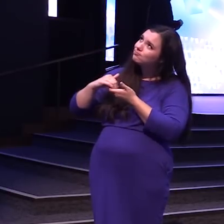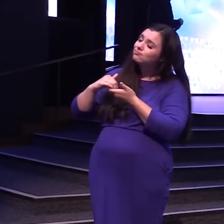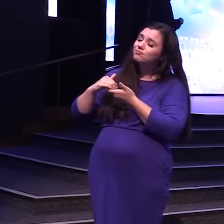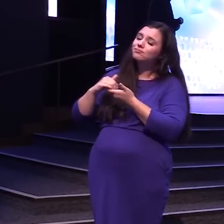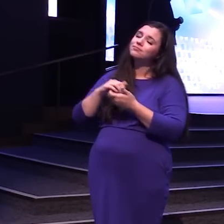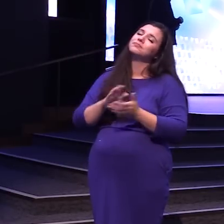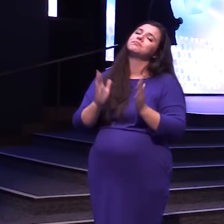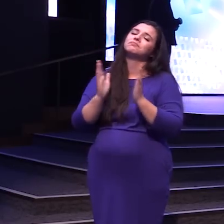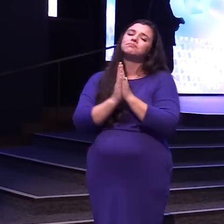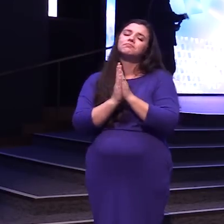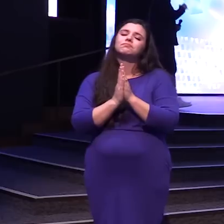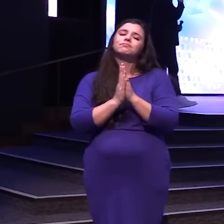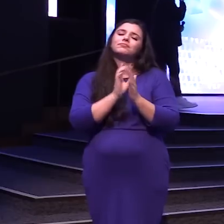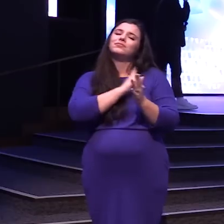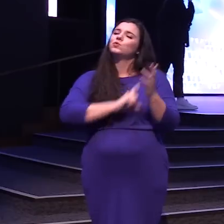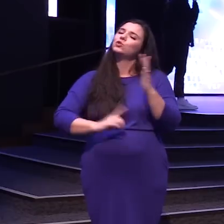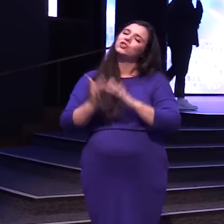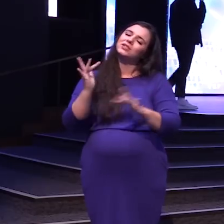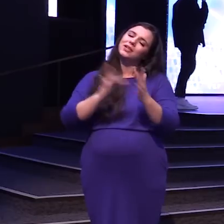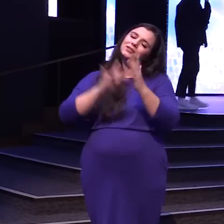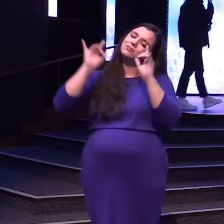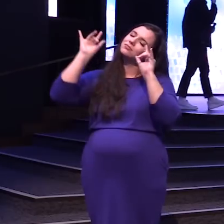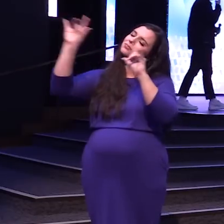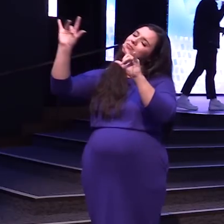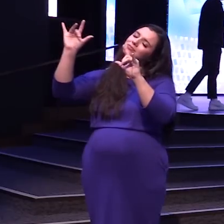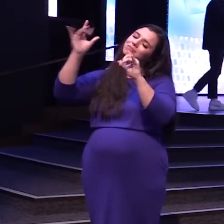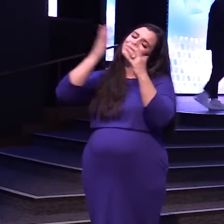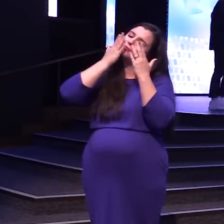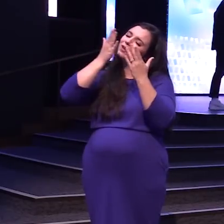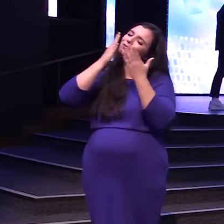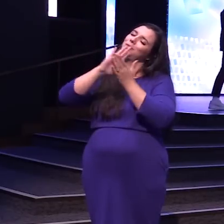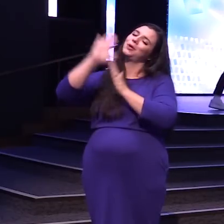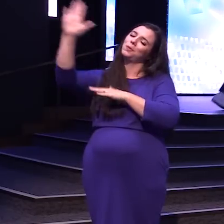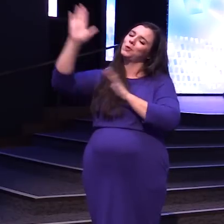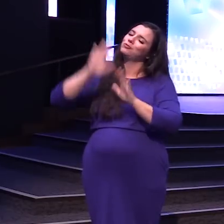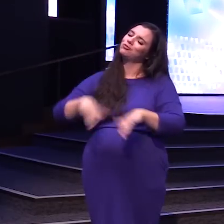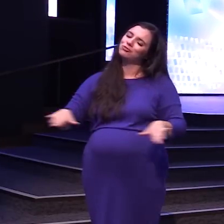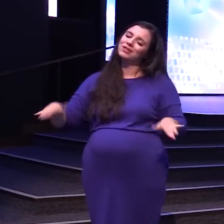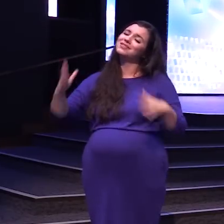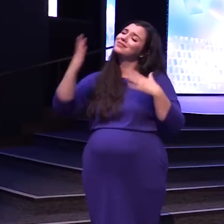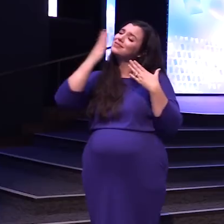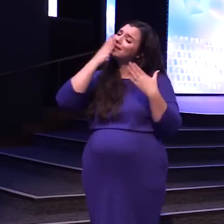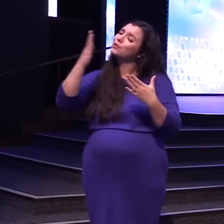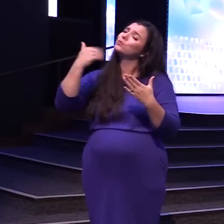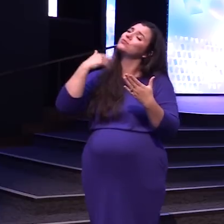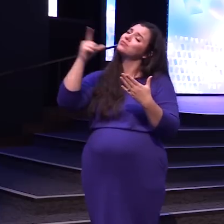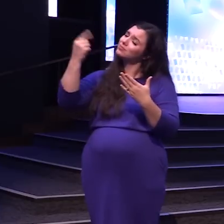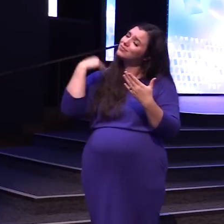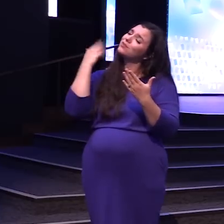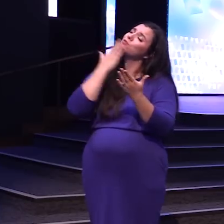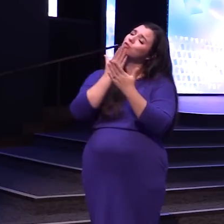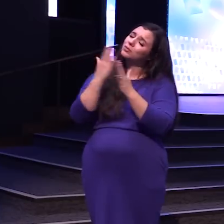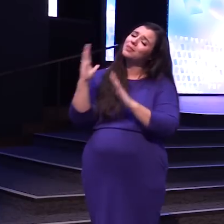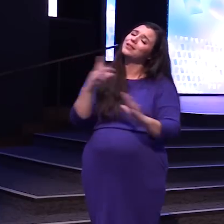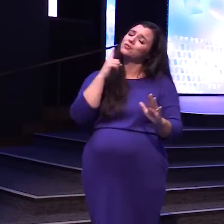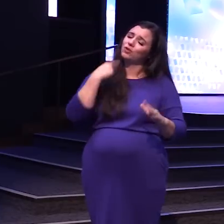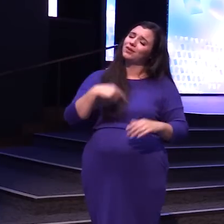Lord Jesus We Love You And We Are So Grateful To Be Your Children Thank You That You Have Good Plans For Us